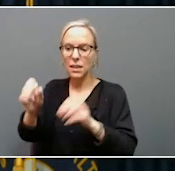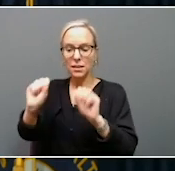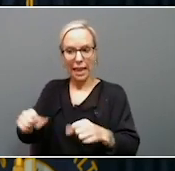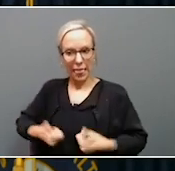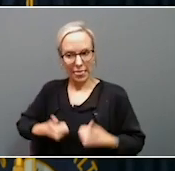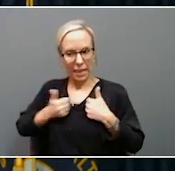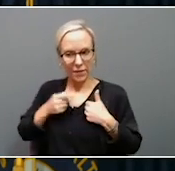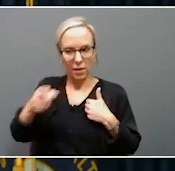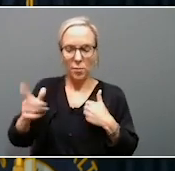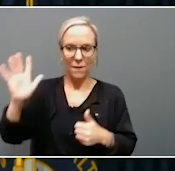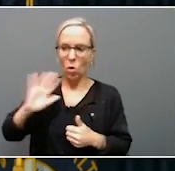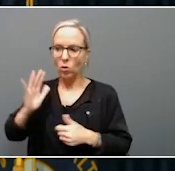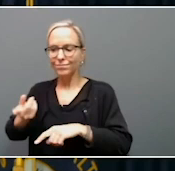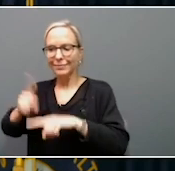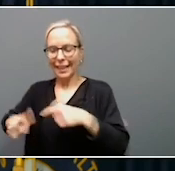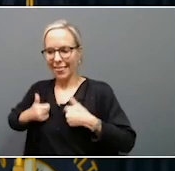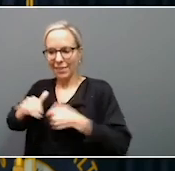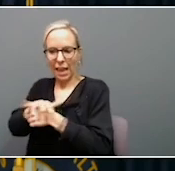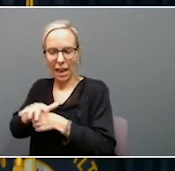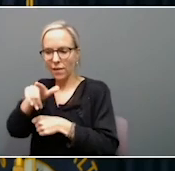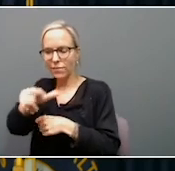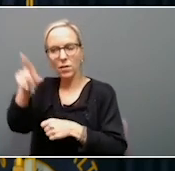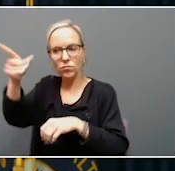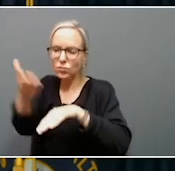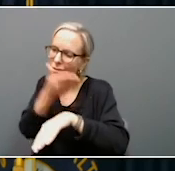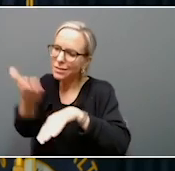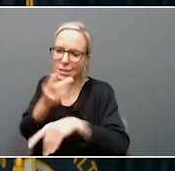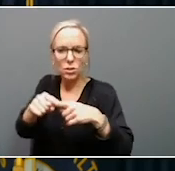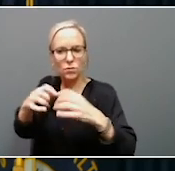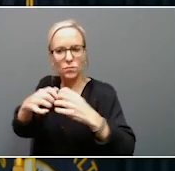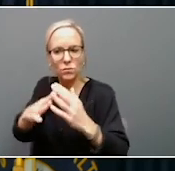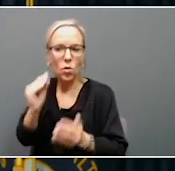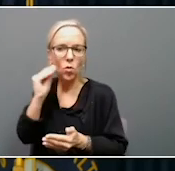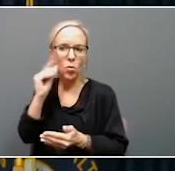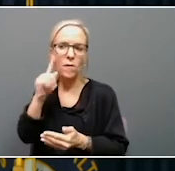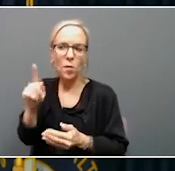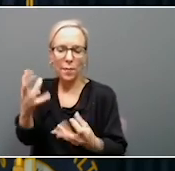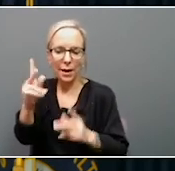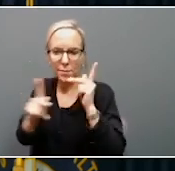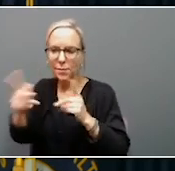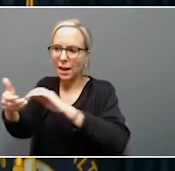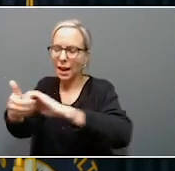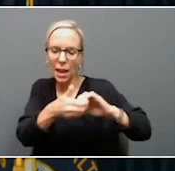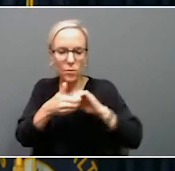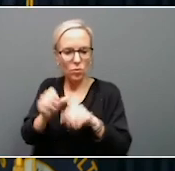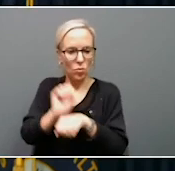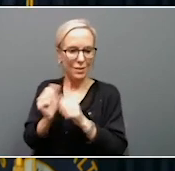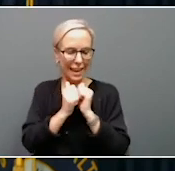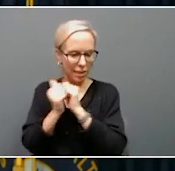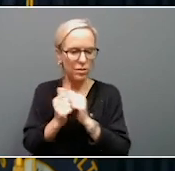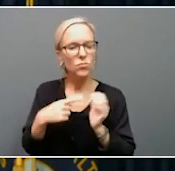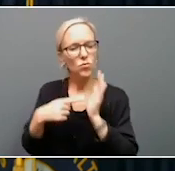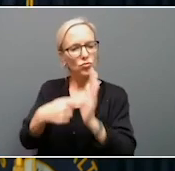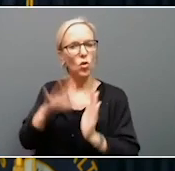organizations. They have been a leader and a collaborator that's helped everybody work together. Let's show you their